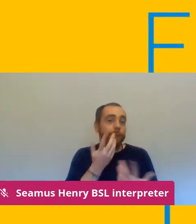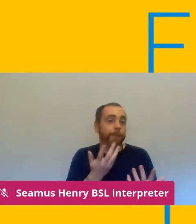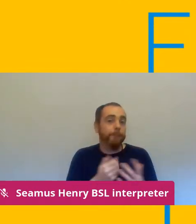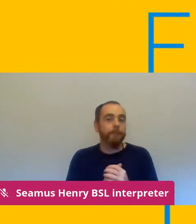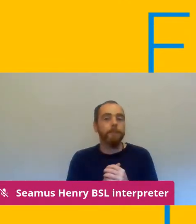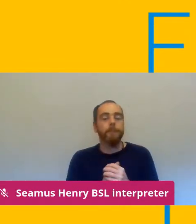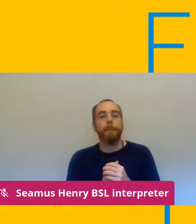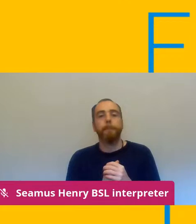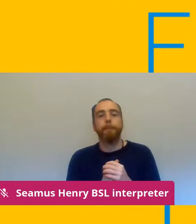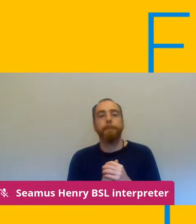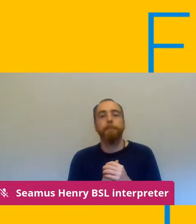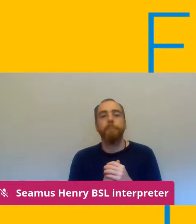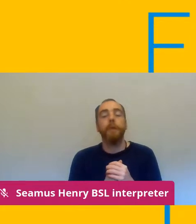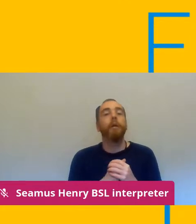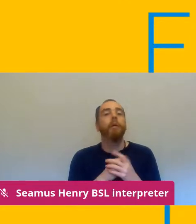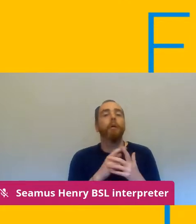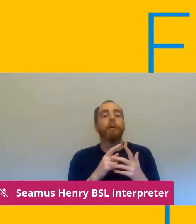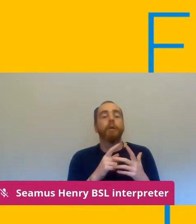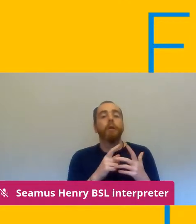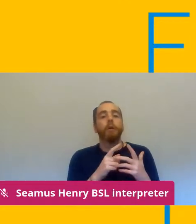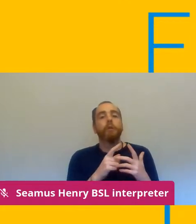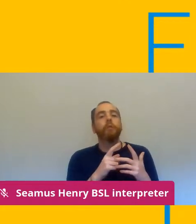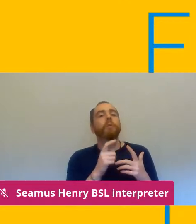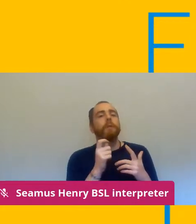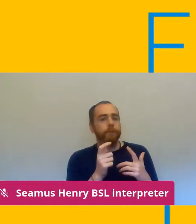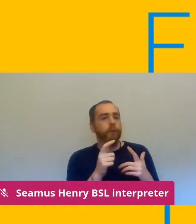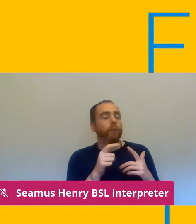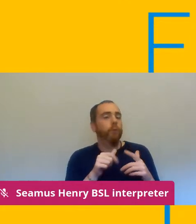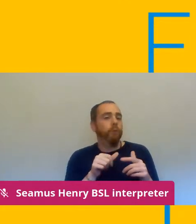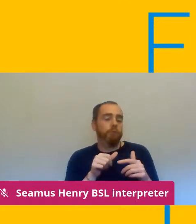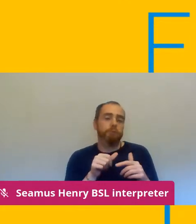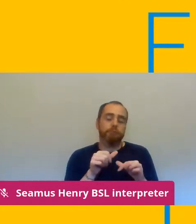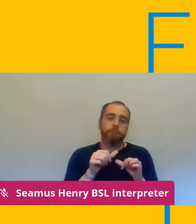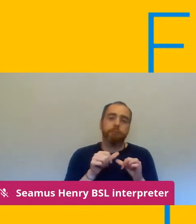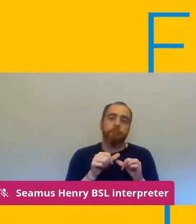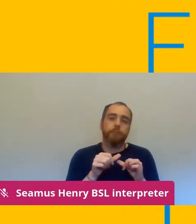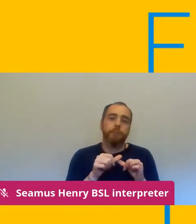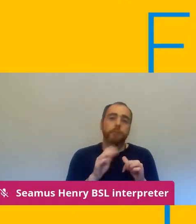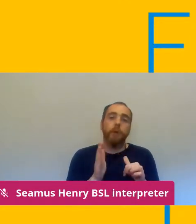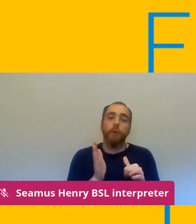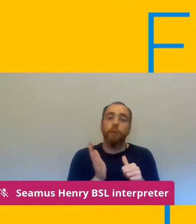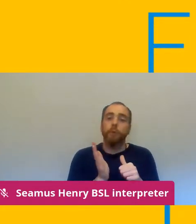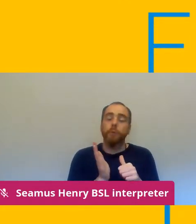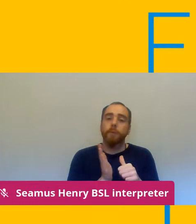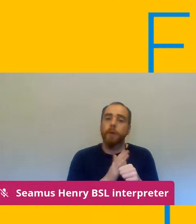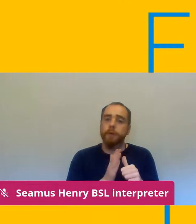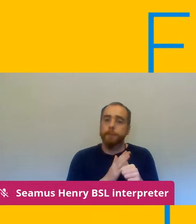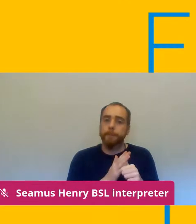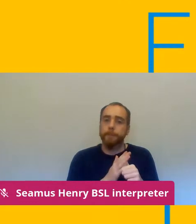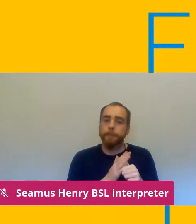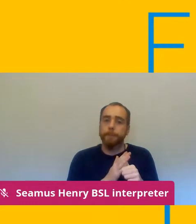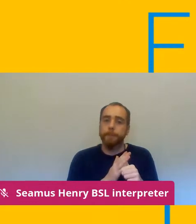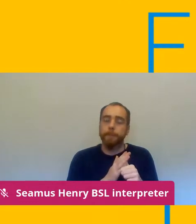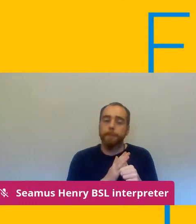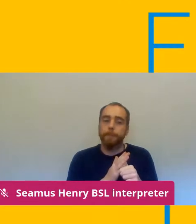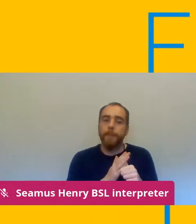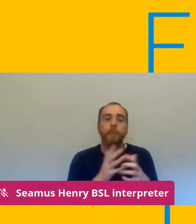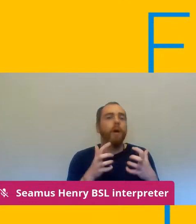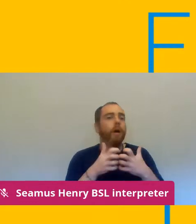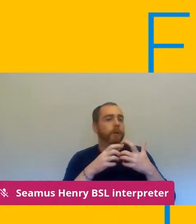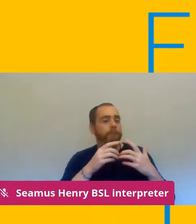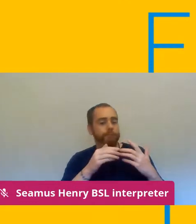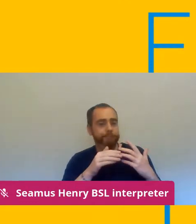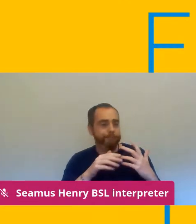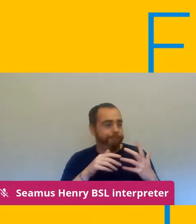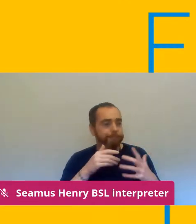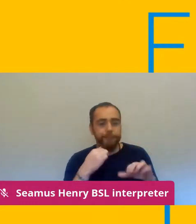we need to take before we get there of course so union reps have certain rights so they are entitled to perform